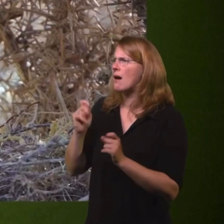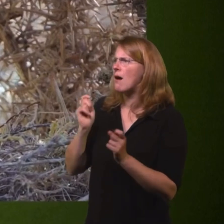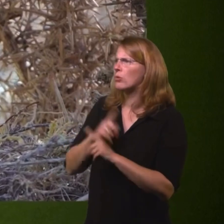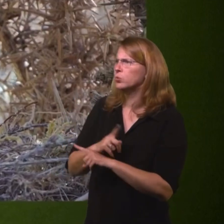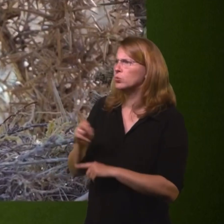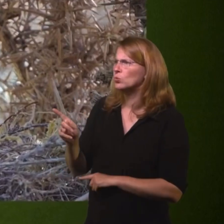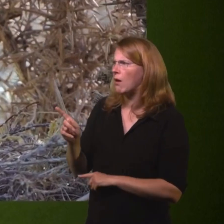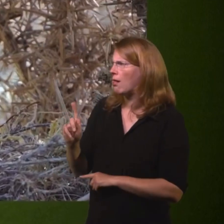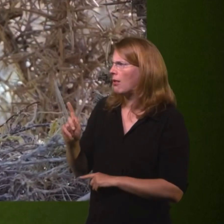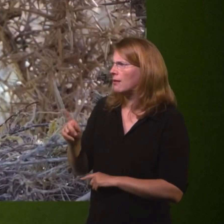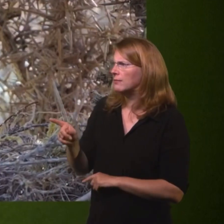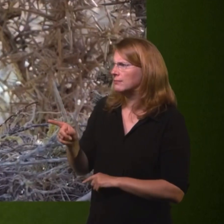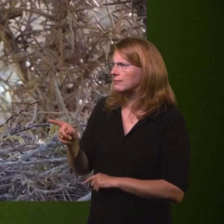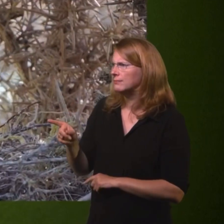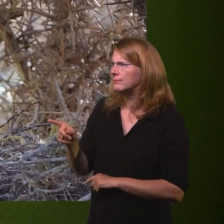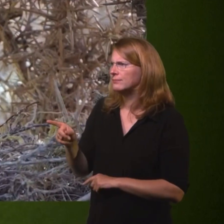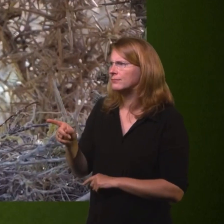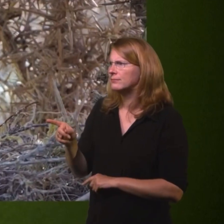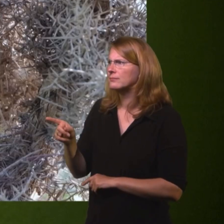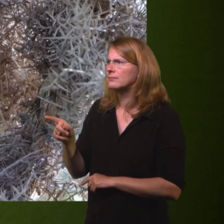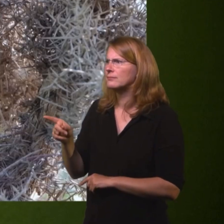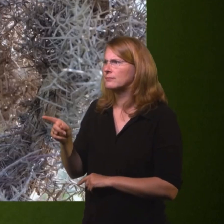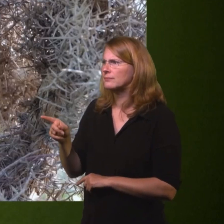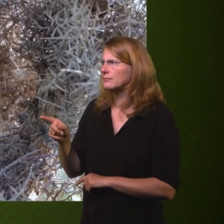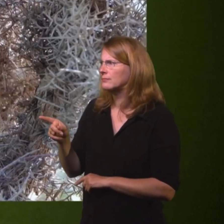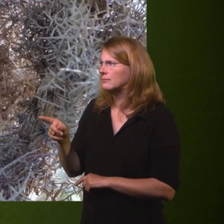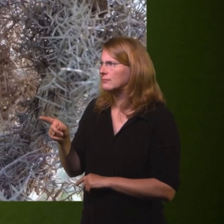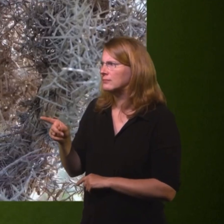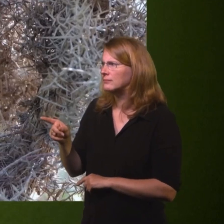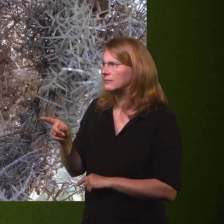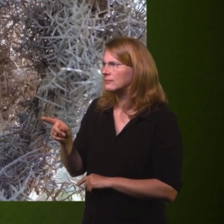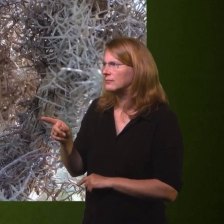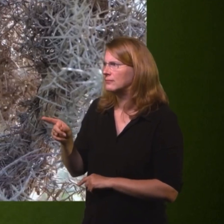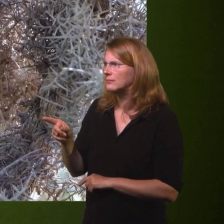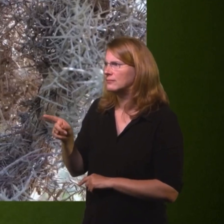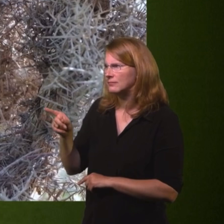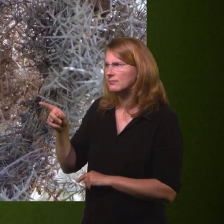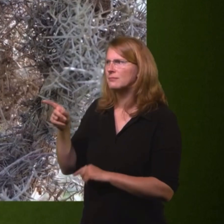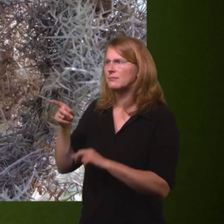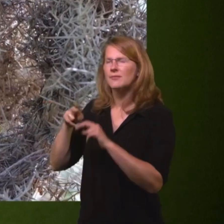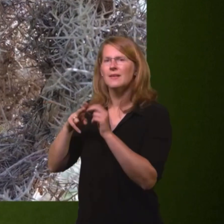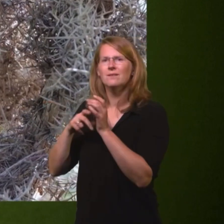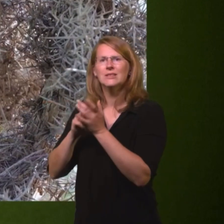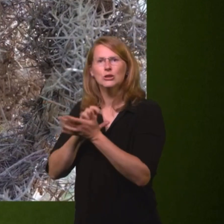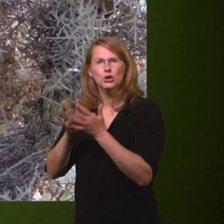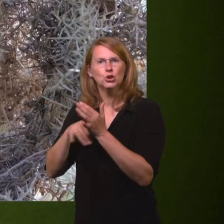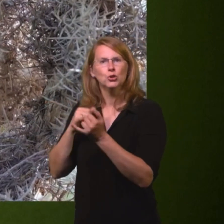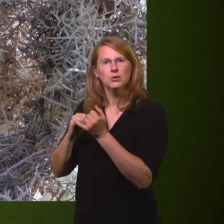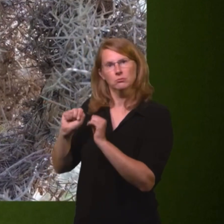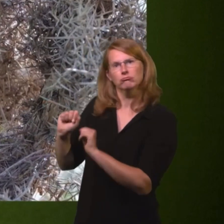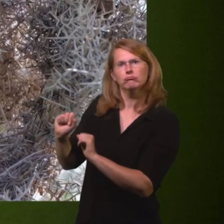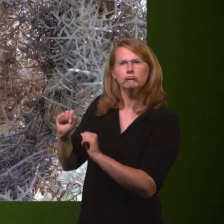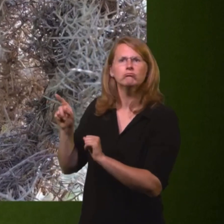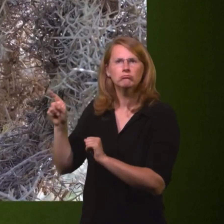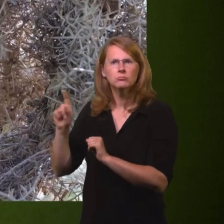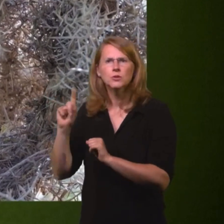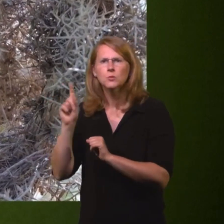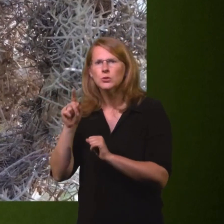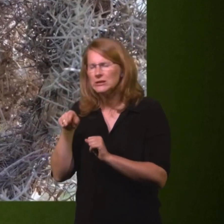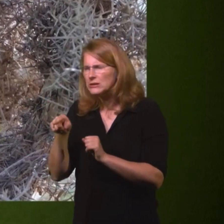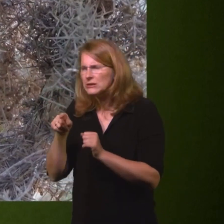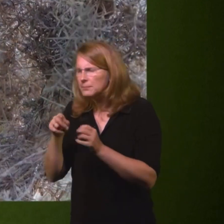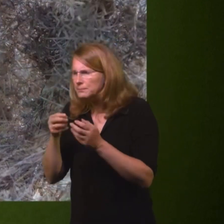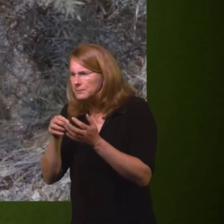these birds. They're finches of course, but rather than switching from a herbivorous diet of seeds to feed their young